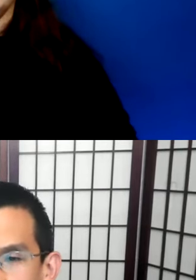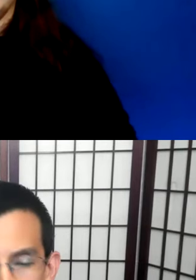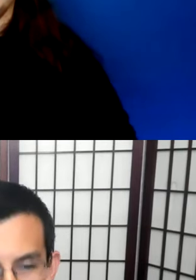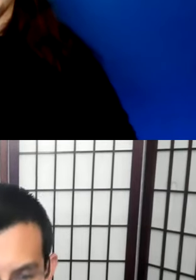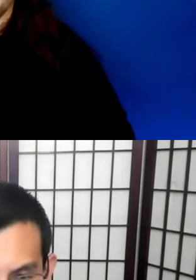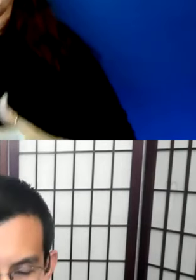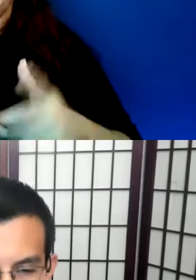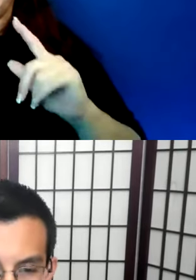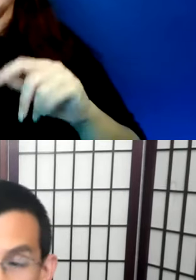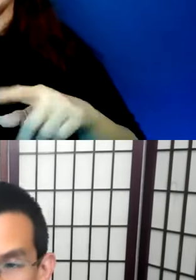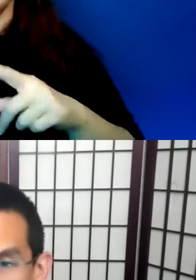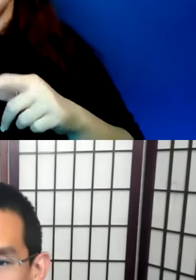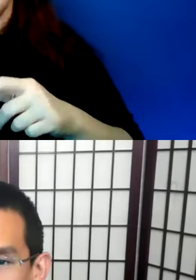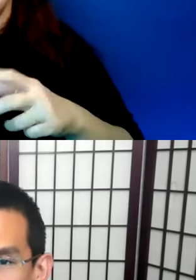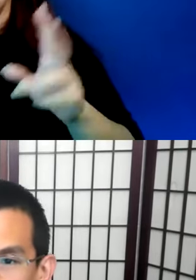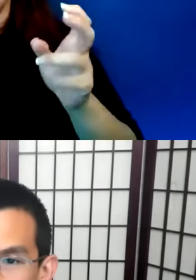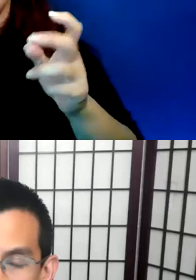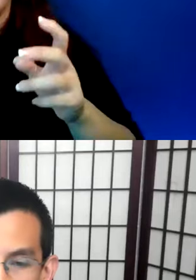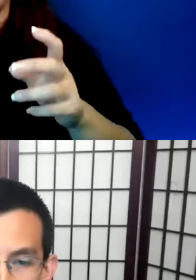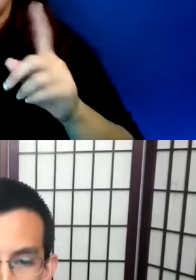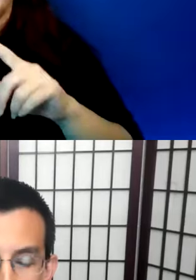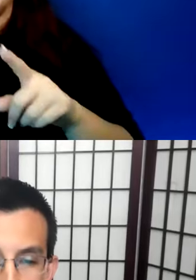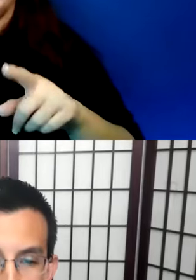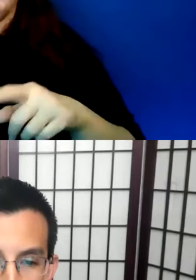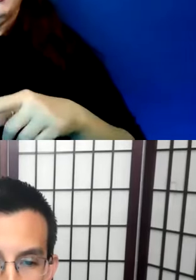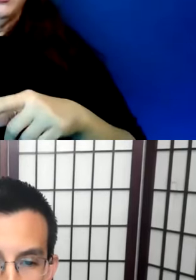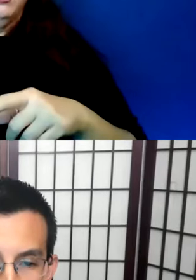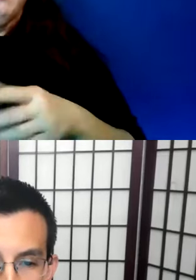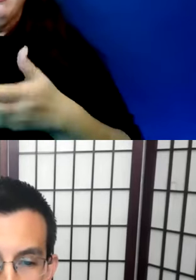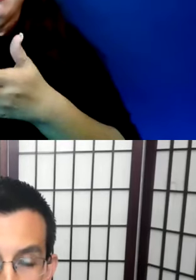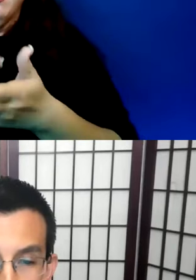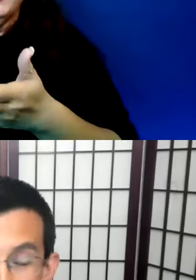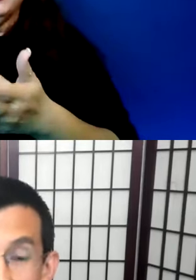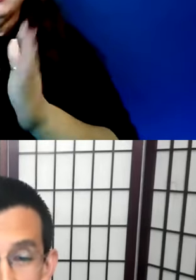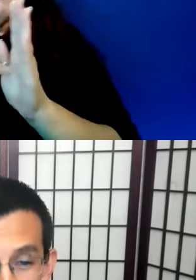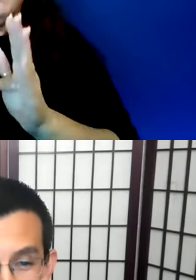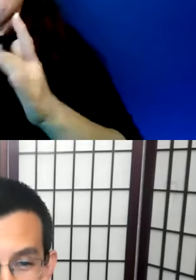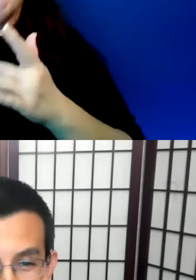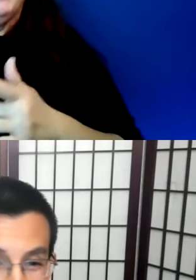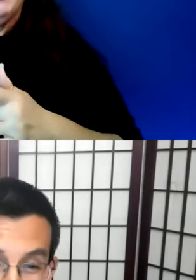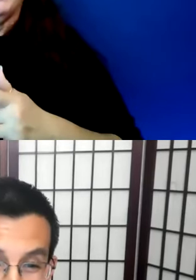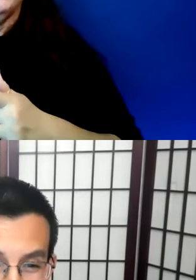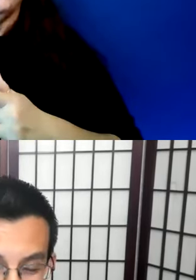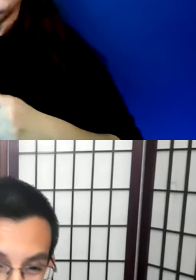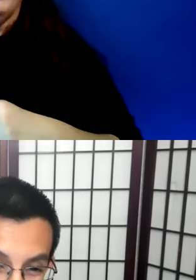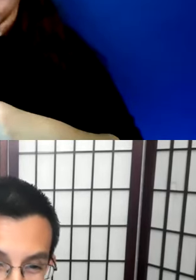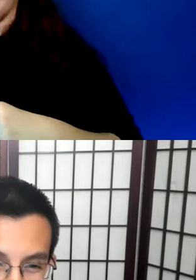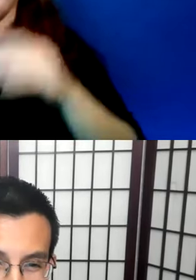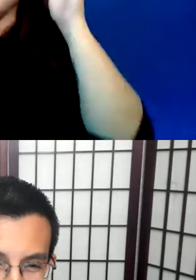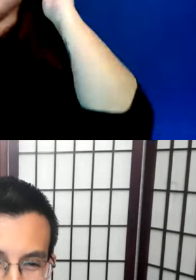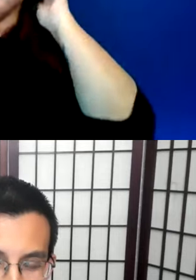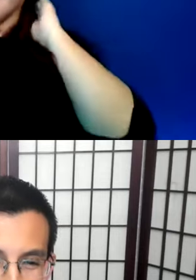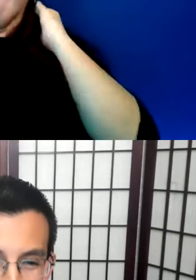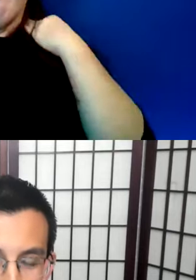As for the other issue, which I addressed in my talk, which is that the compensation model often misses everybody else,